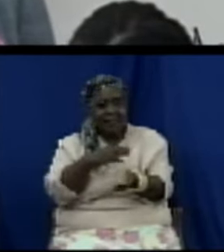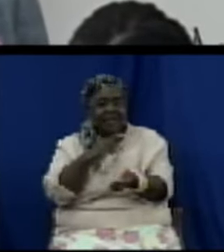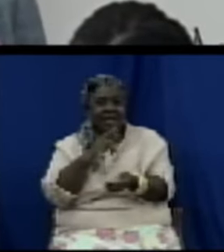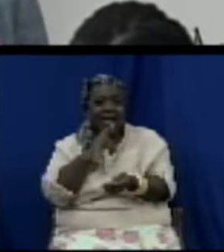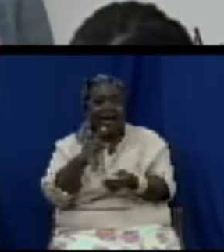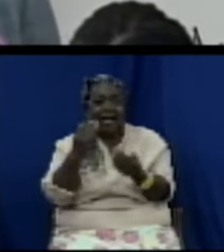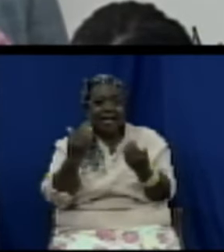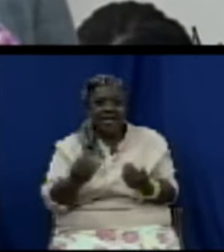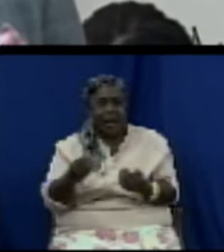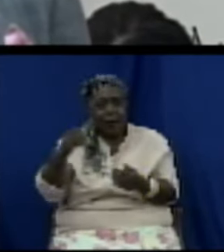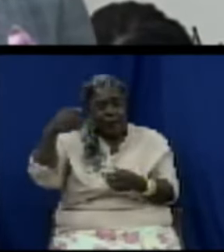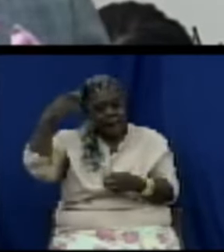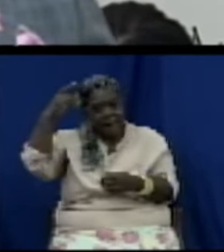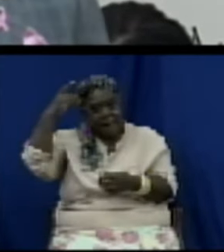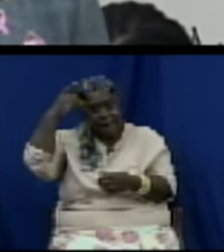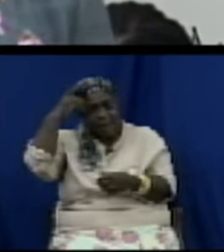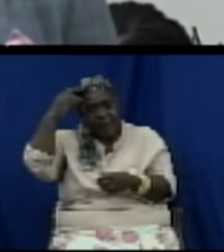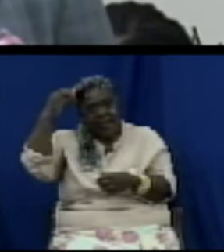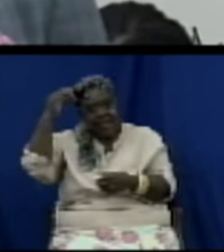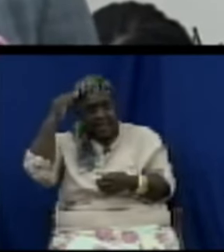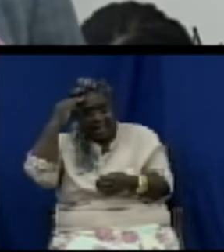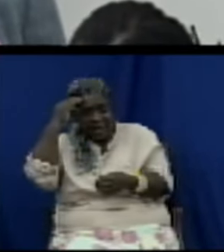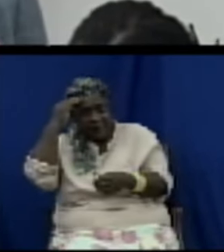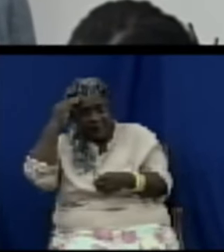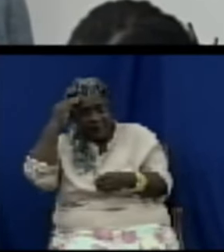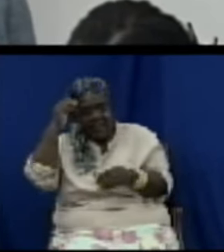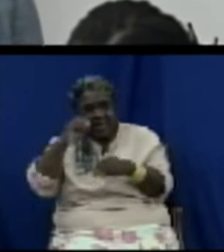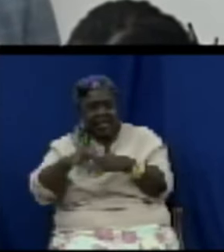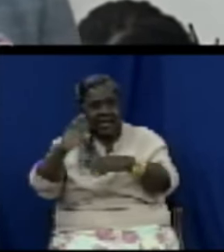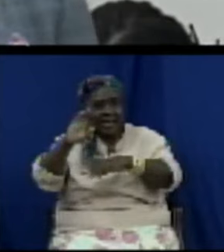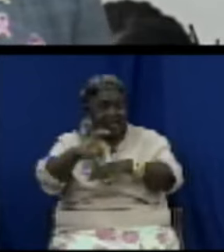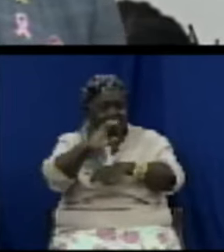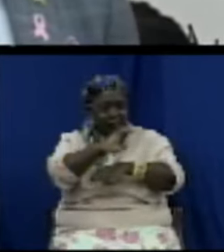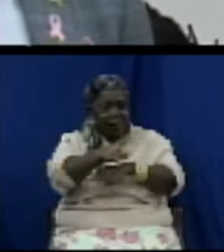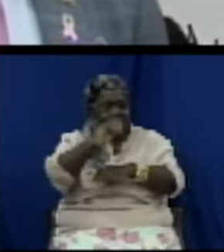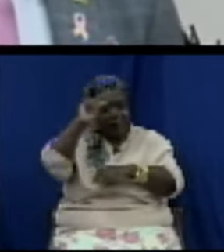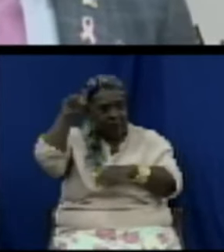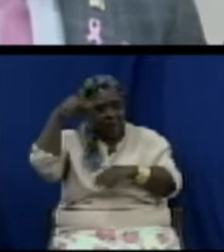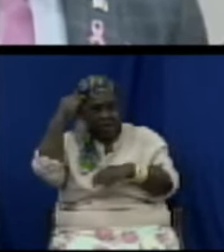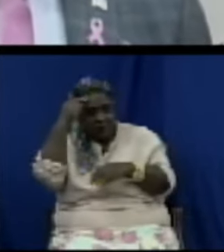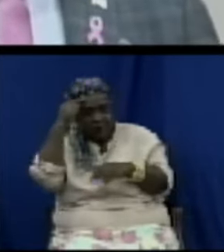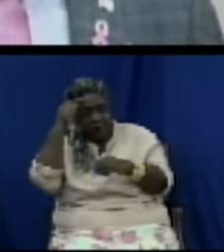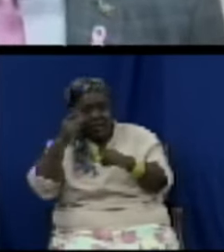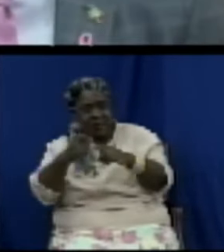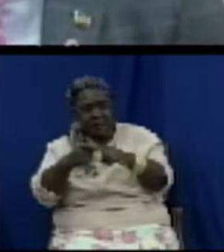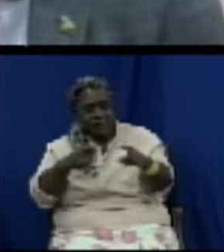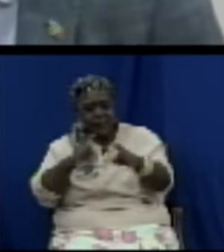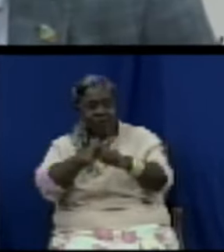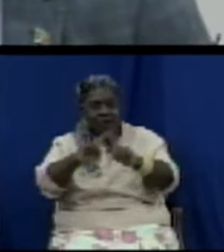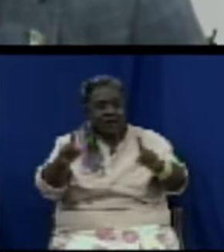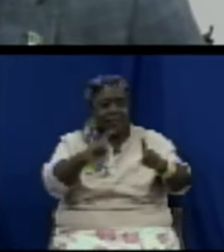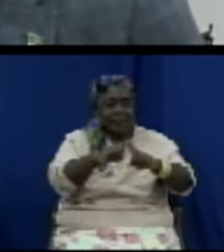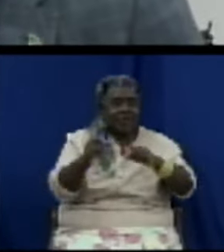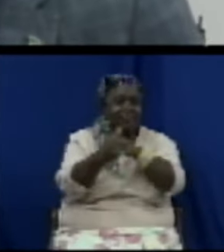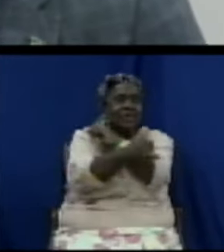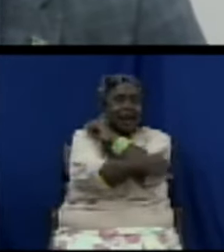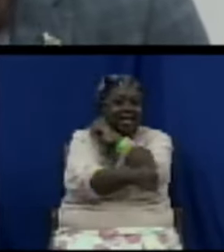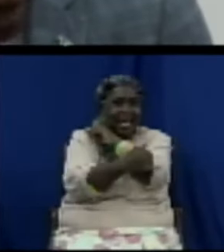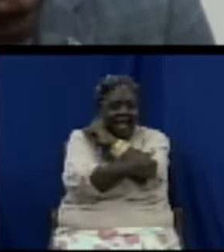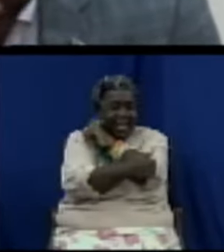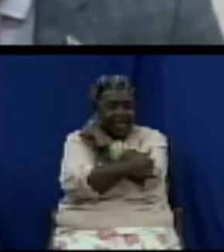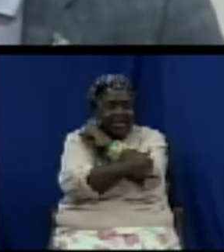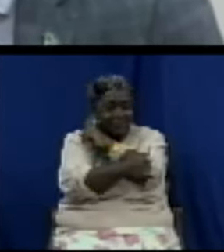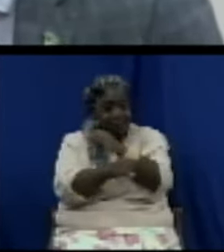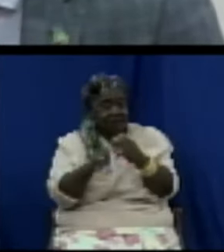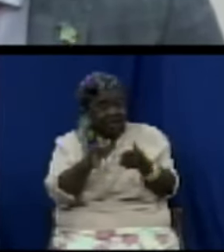and that would have saved so many lives. He himself don't even know how many lives have been saved. He'd been so busy in politics he didn't check his medical